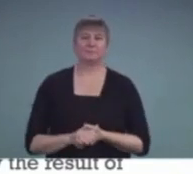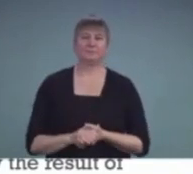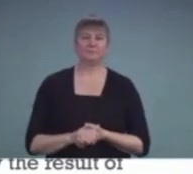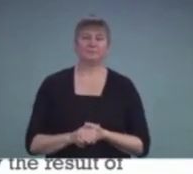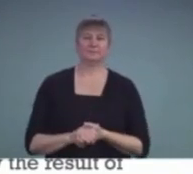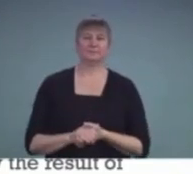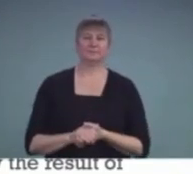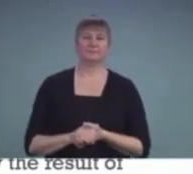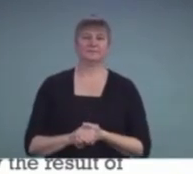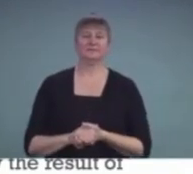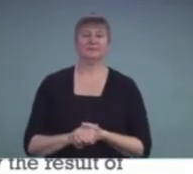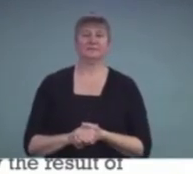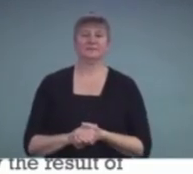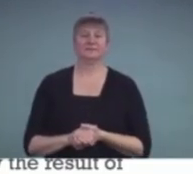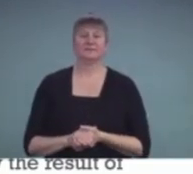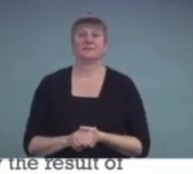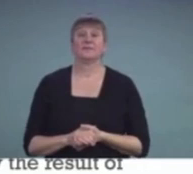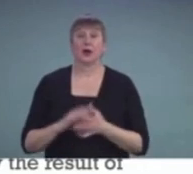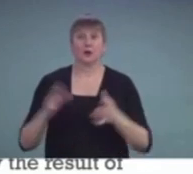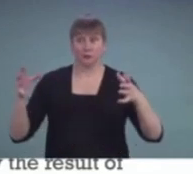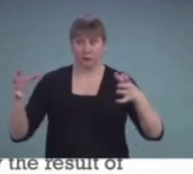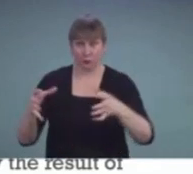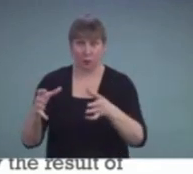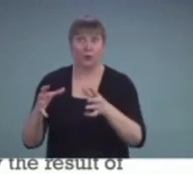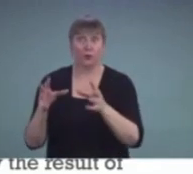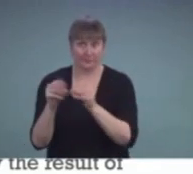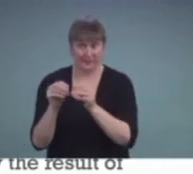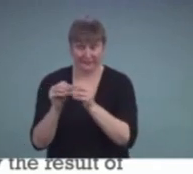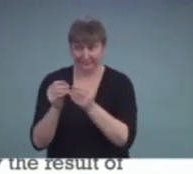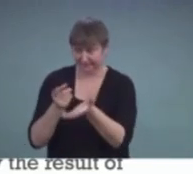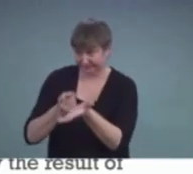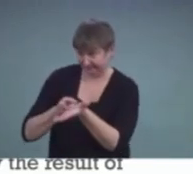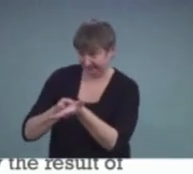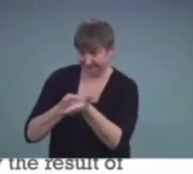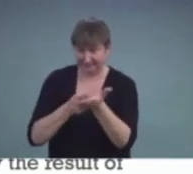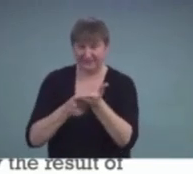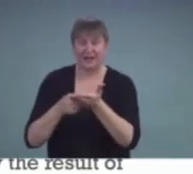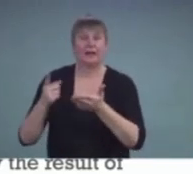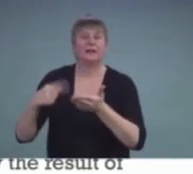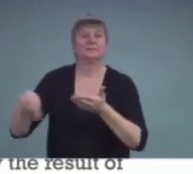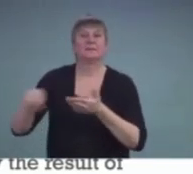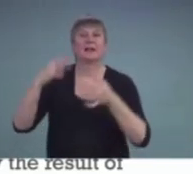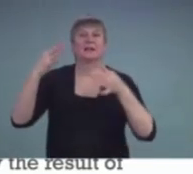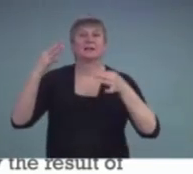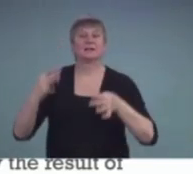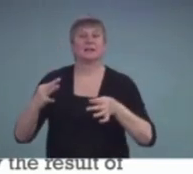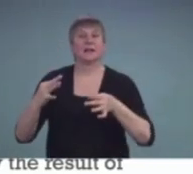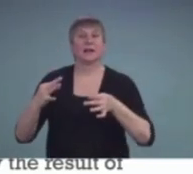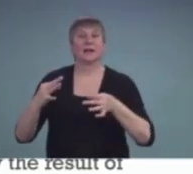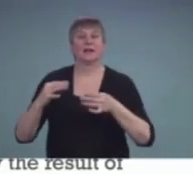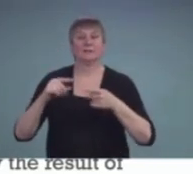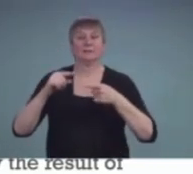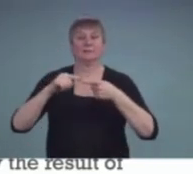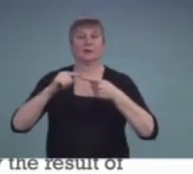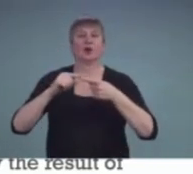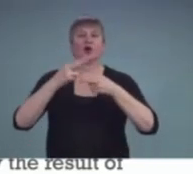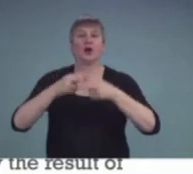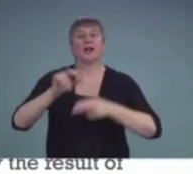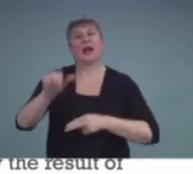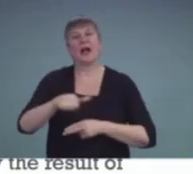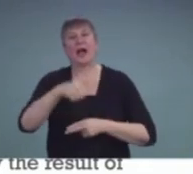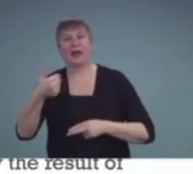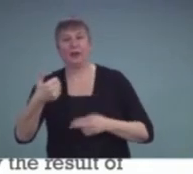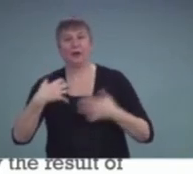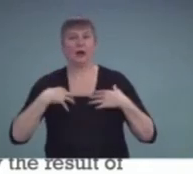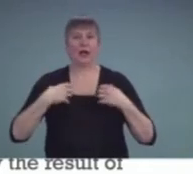At the eligibility meeting, they again determined that his eligibility would be other health impaired. Saying that most